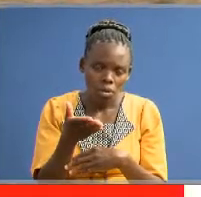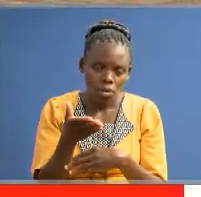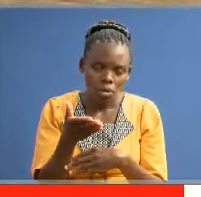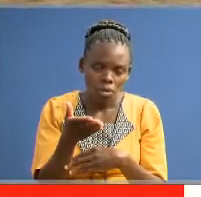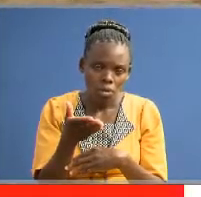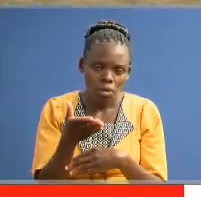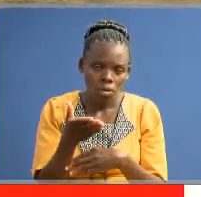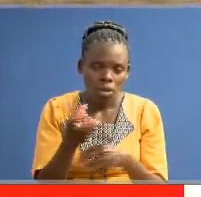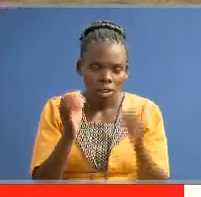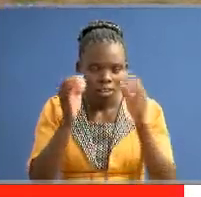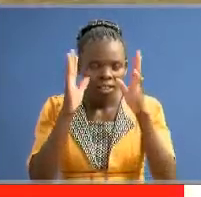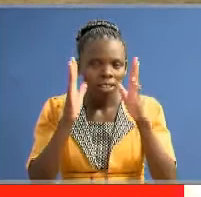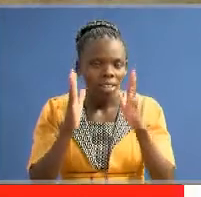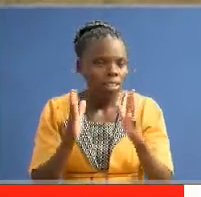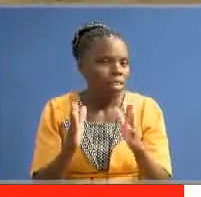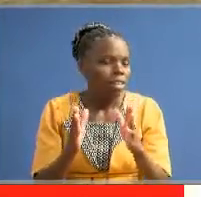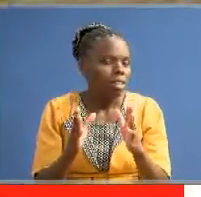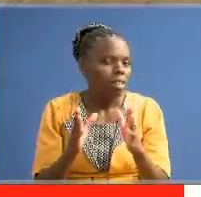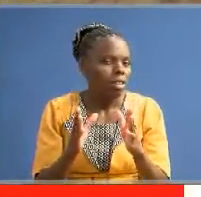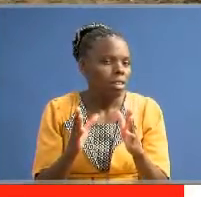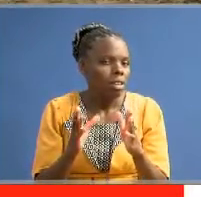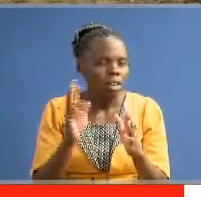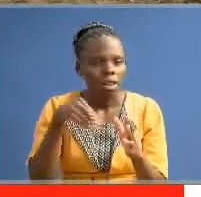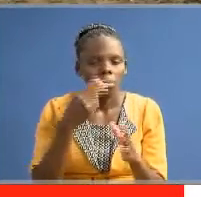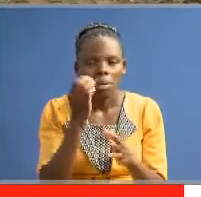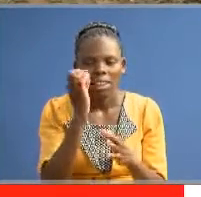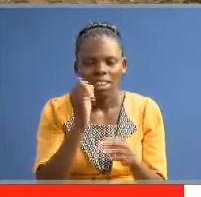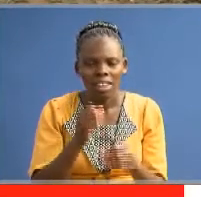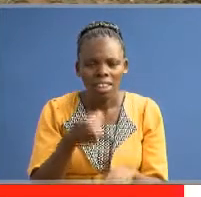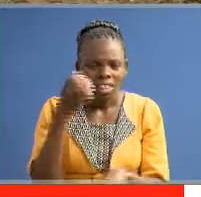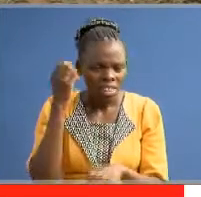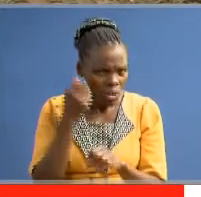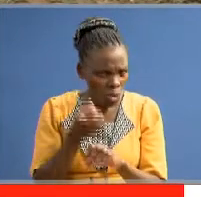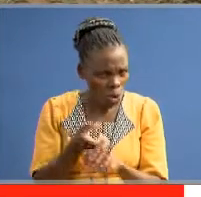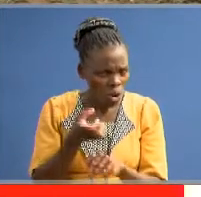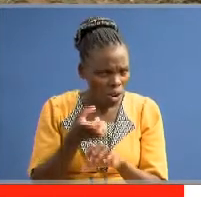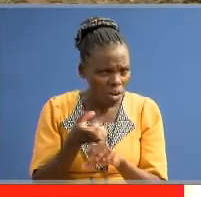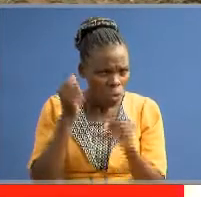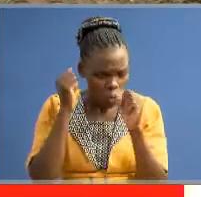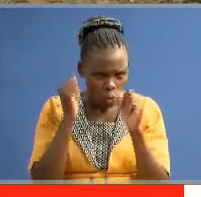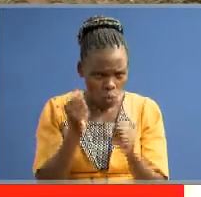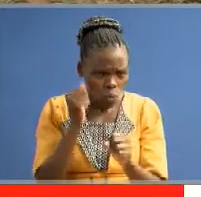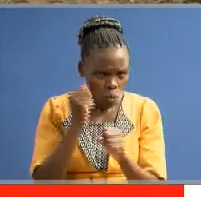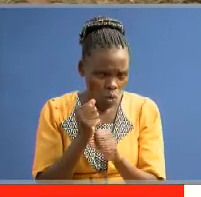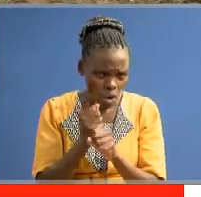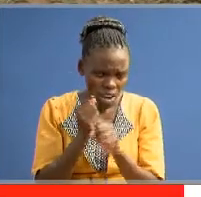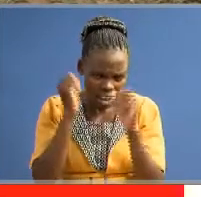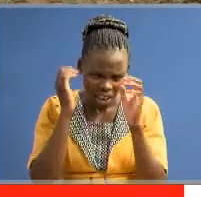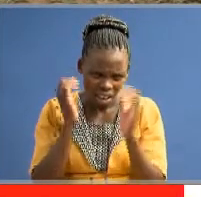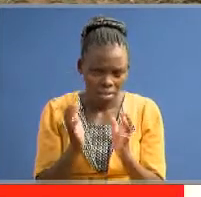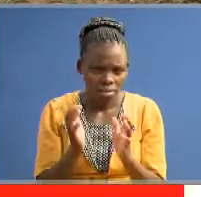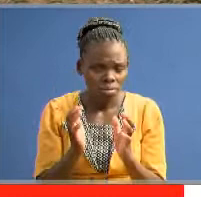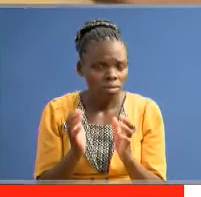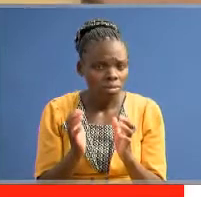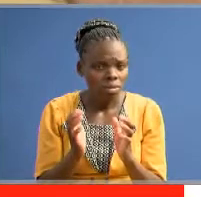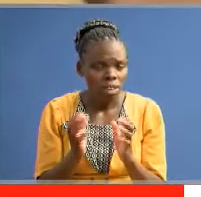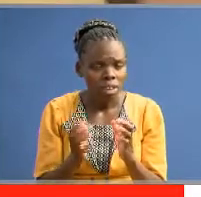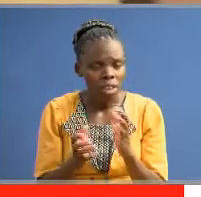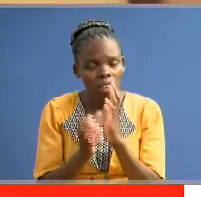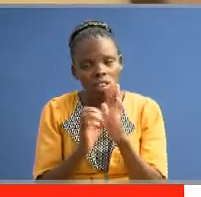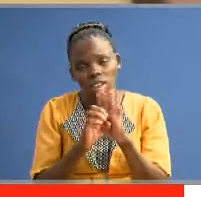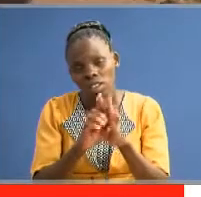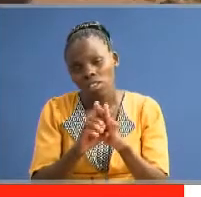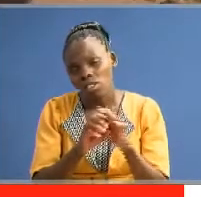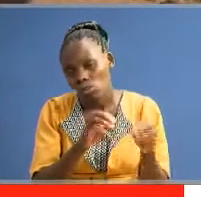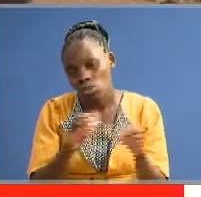His teacher, Bonvencha Masai, points out Gilbert as a hardworking student, though he experiences a lot of difficulties, especially when moving